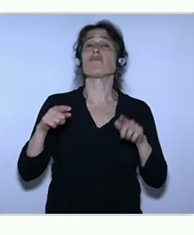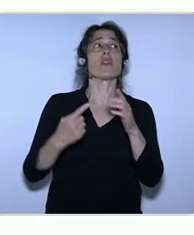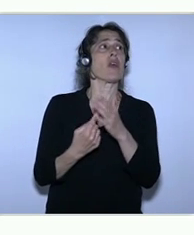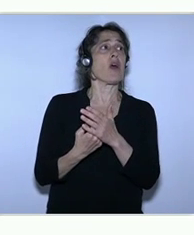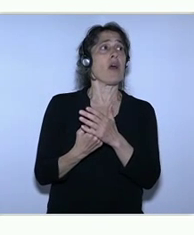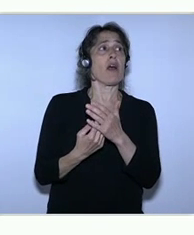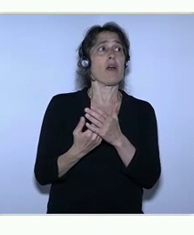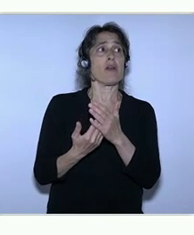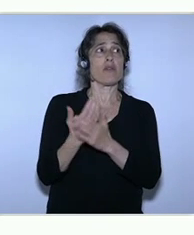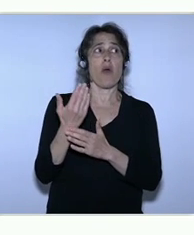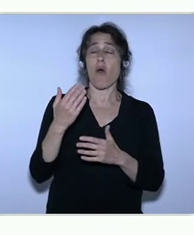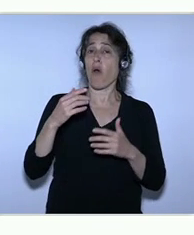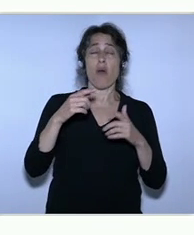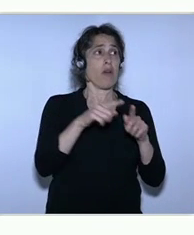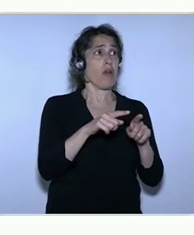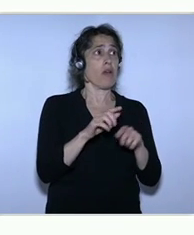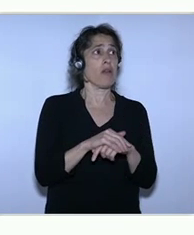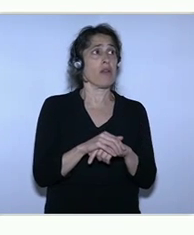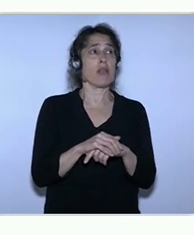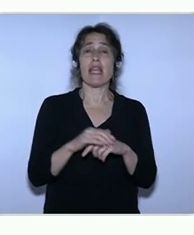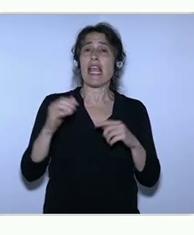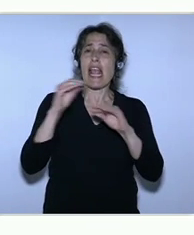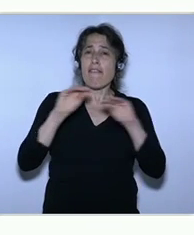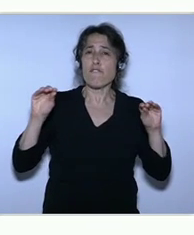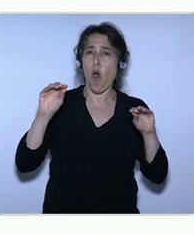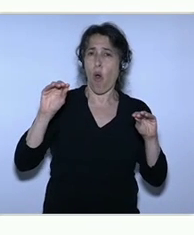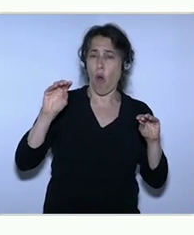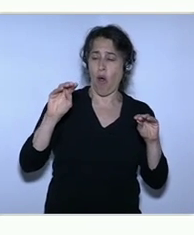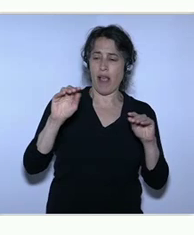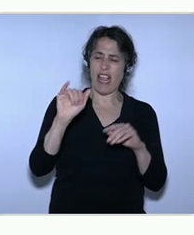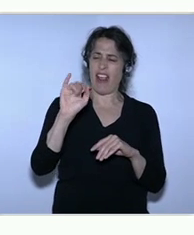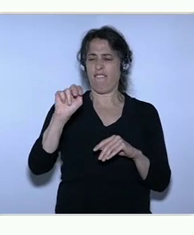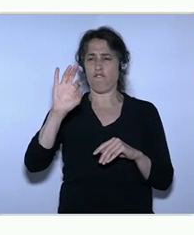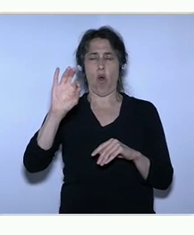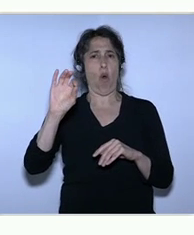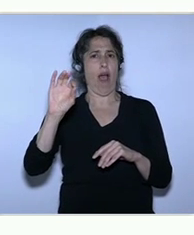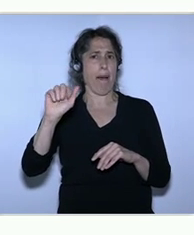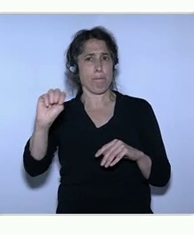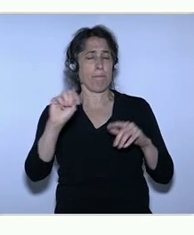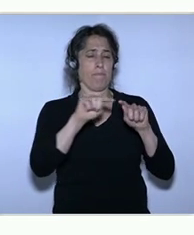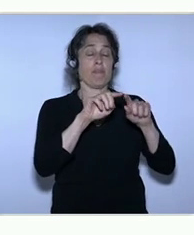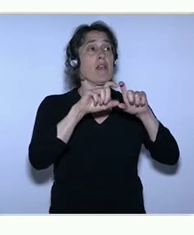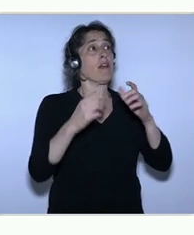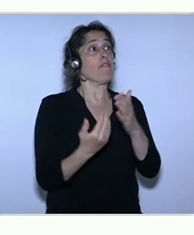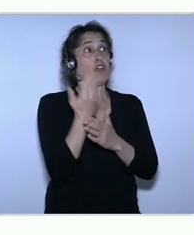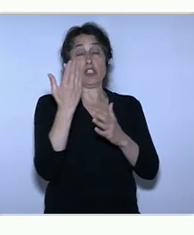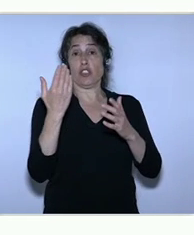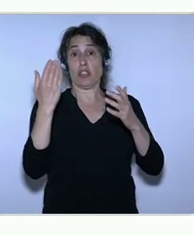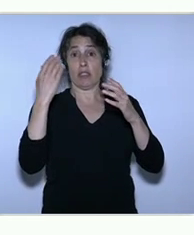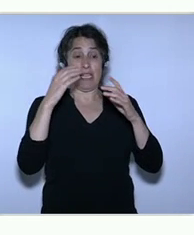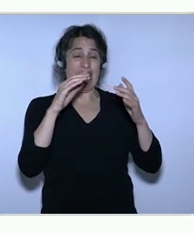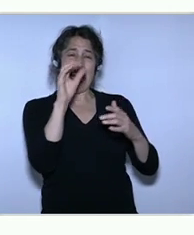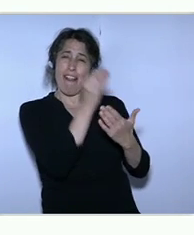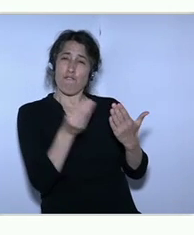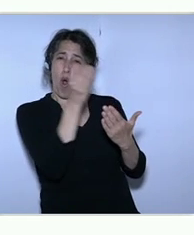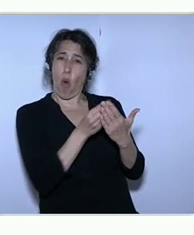in terms of visualizing data, which was really hard to make. You always needed an artist to produce this infographic,